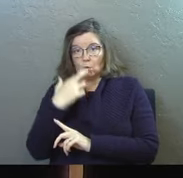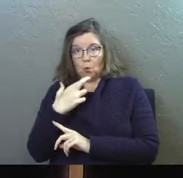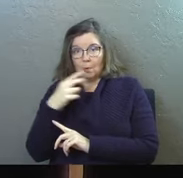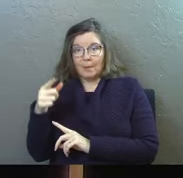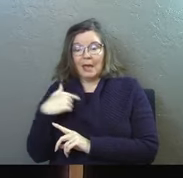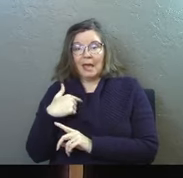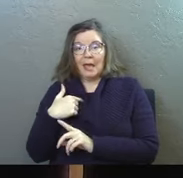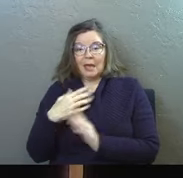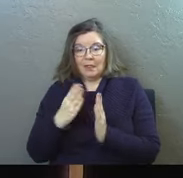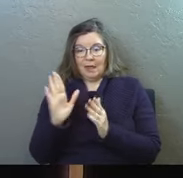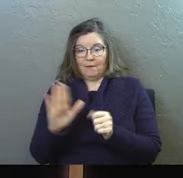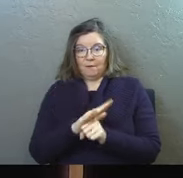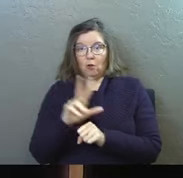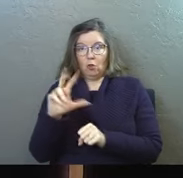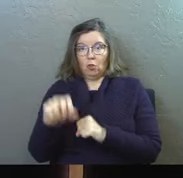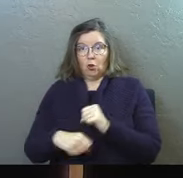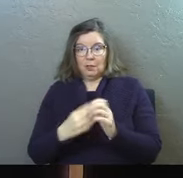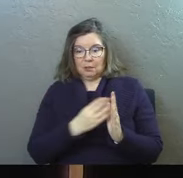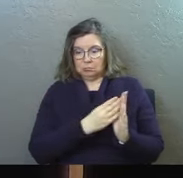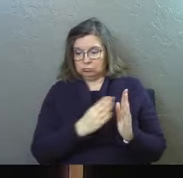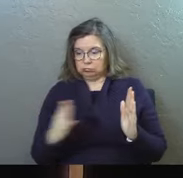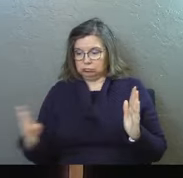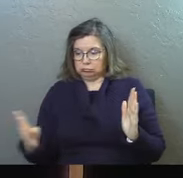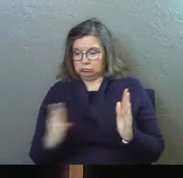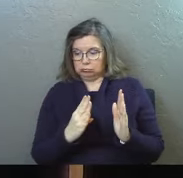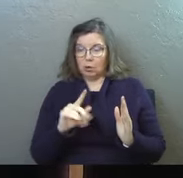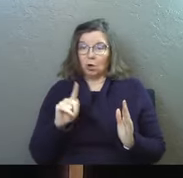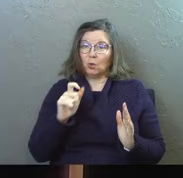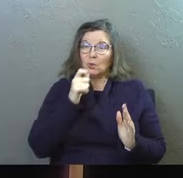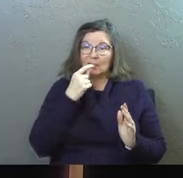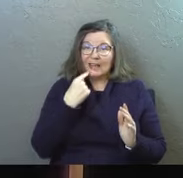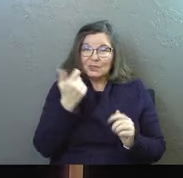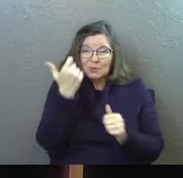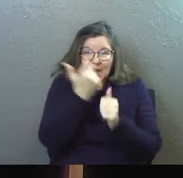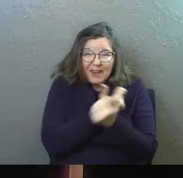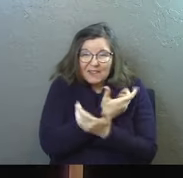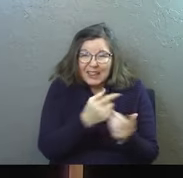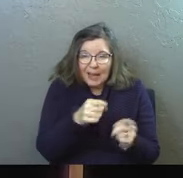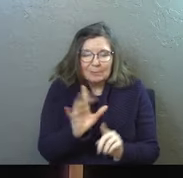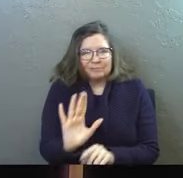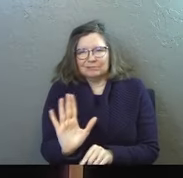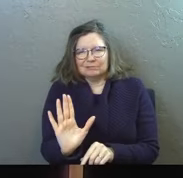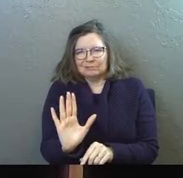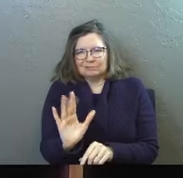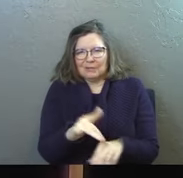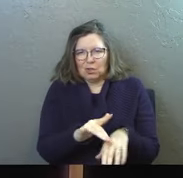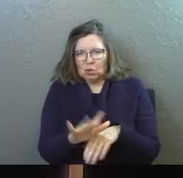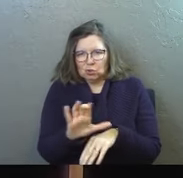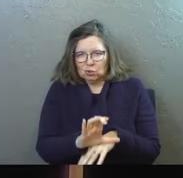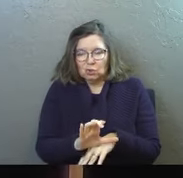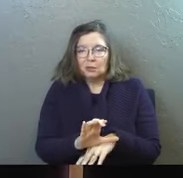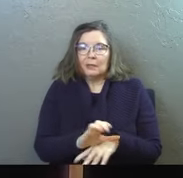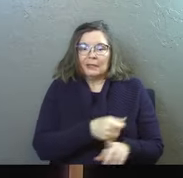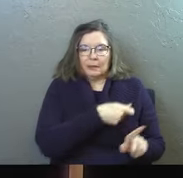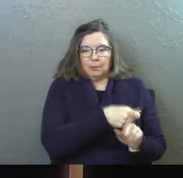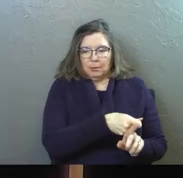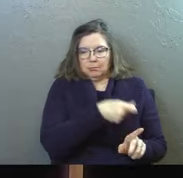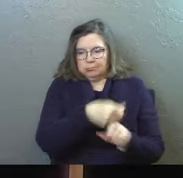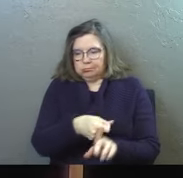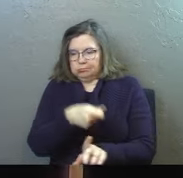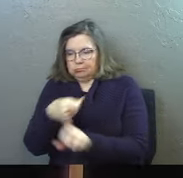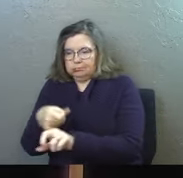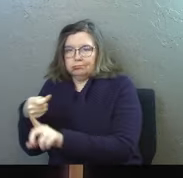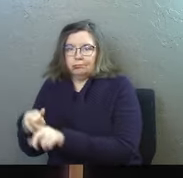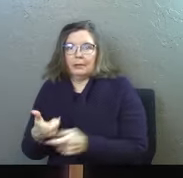and it spans that whole 30 years. Luke doesn't tell you every single thing that happened in the early church. He hits the high